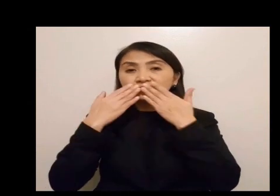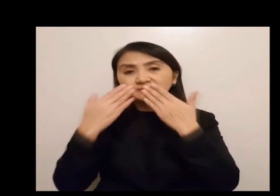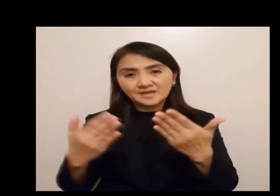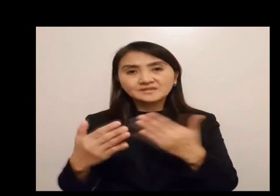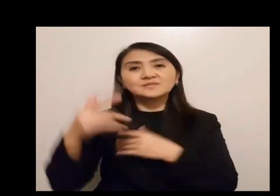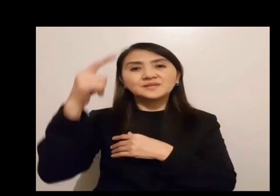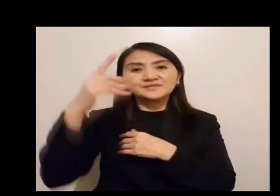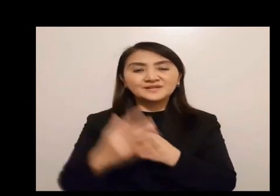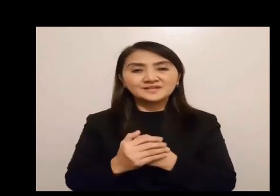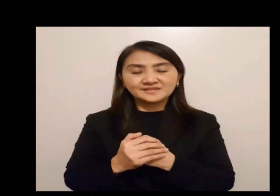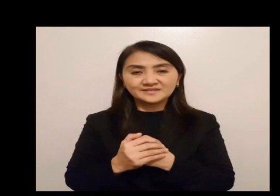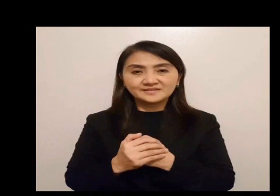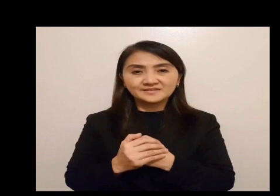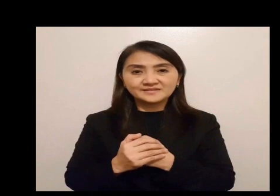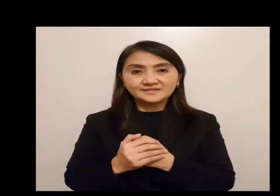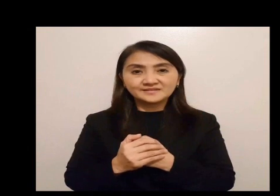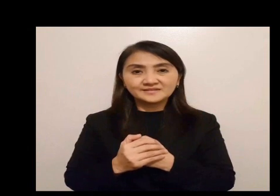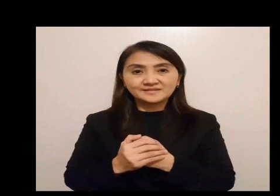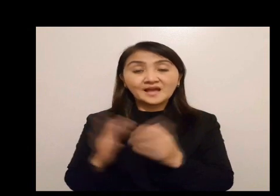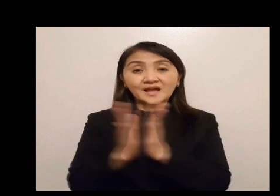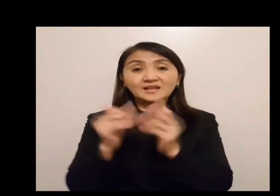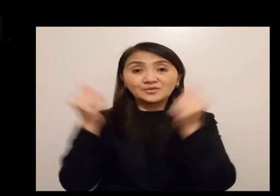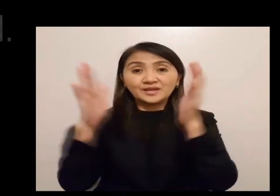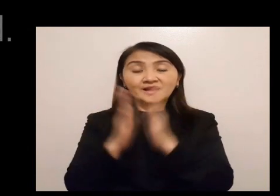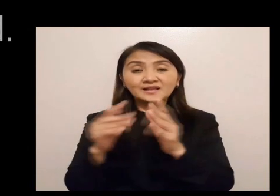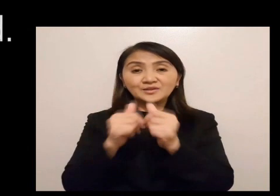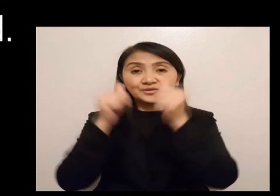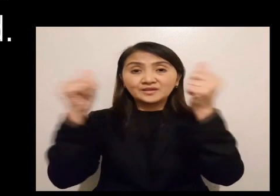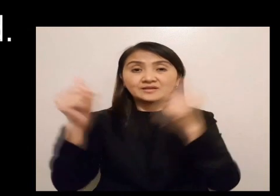The Word of the Lord. Thanks be to God.